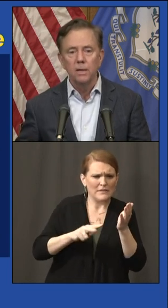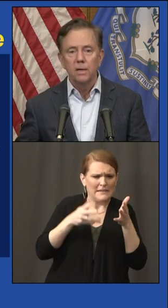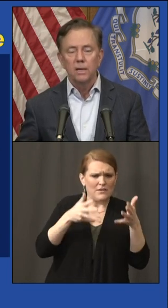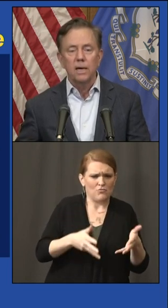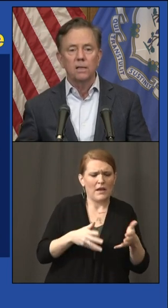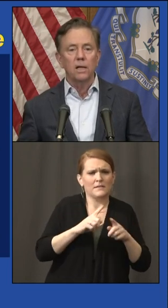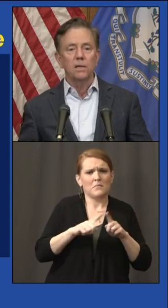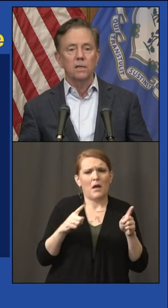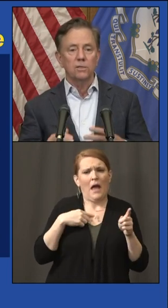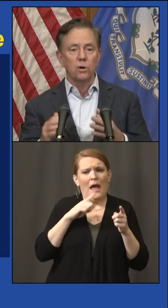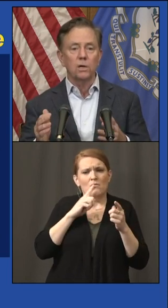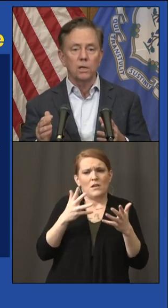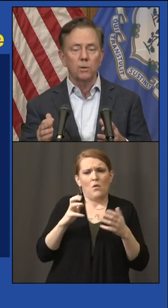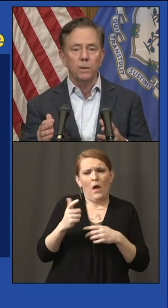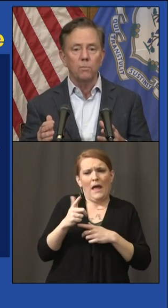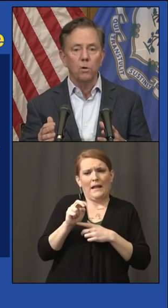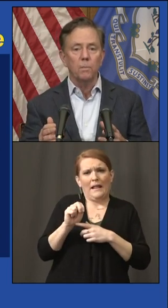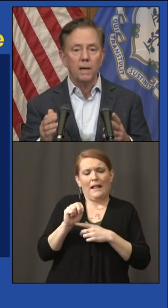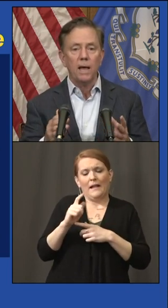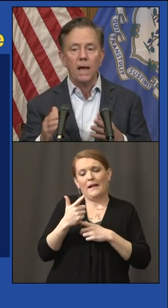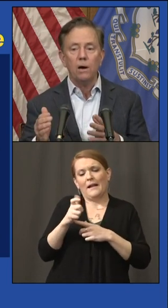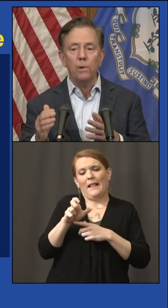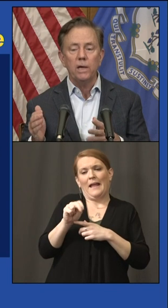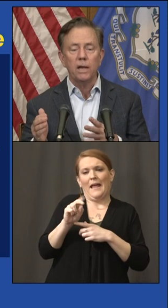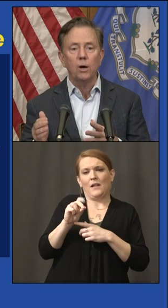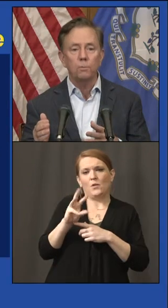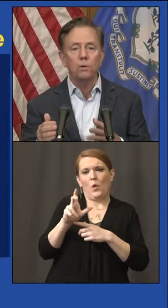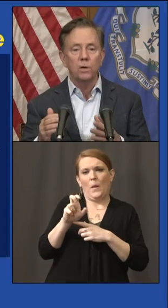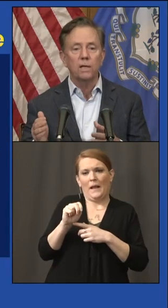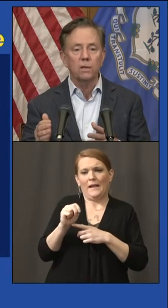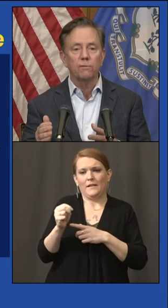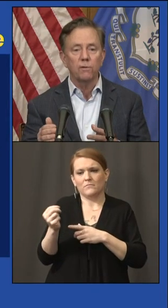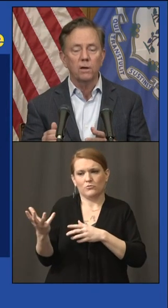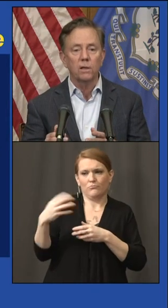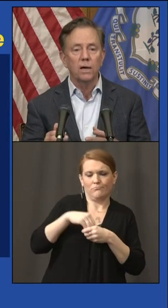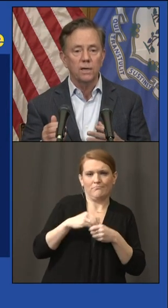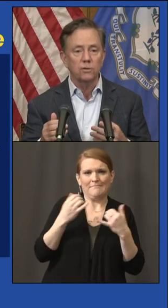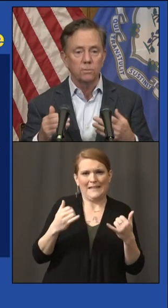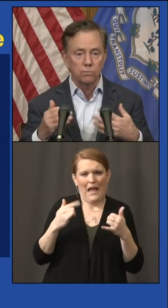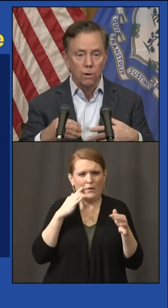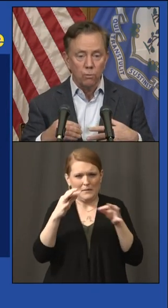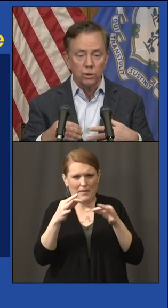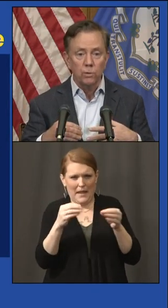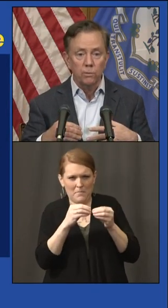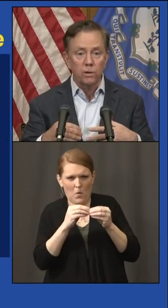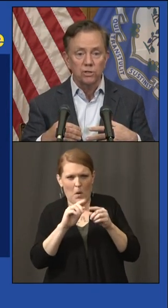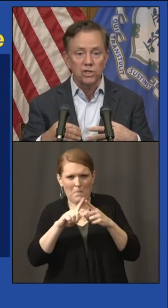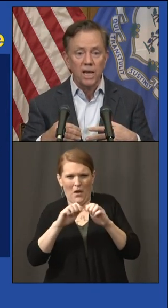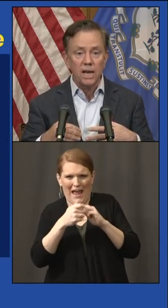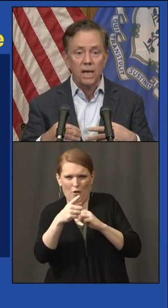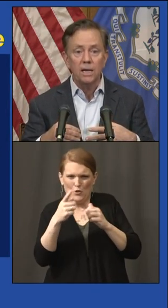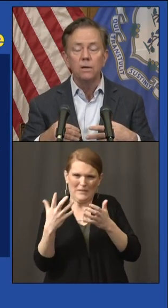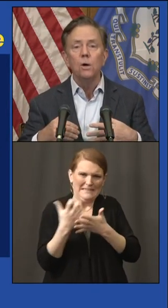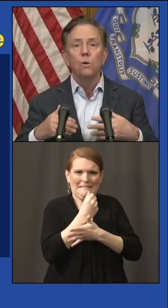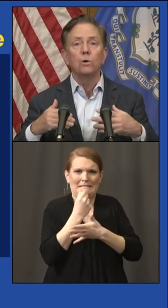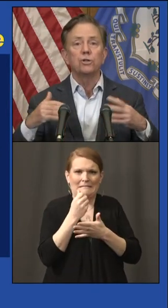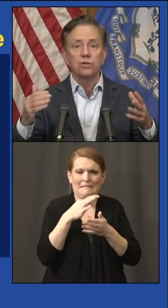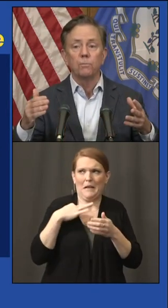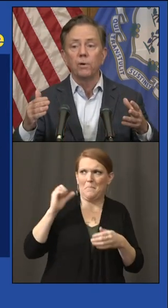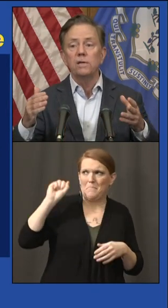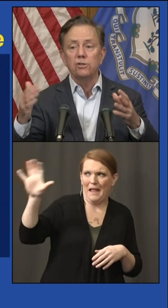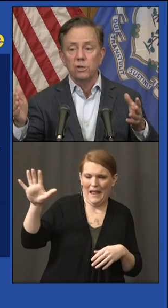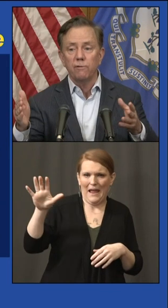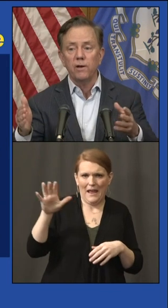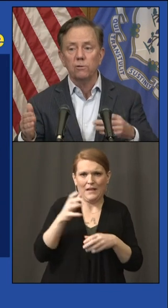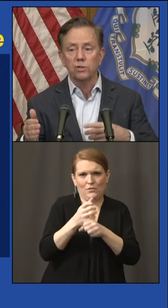get Glenland to talk a little bit more about how we can help you get to the front of the line in terms of what we're doing with our state aid, which